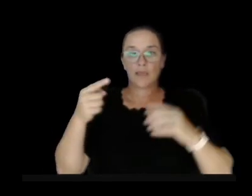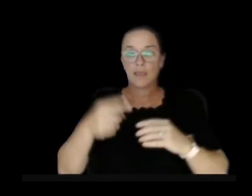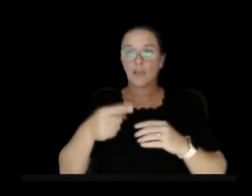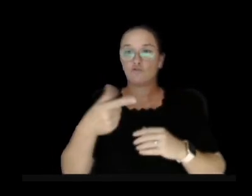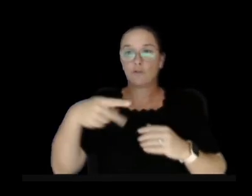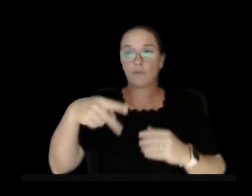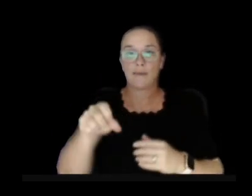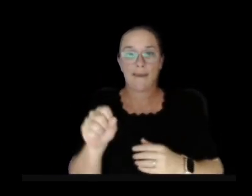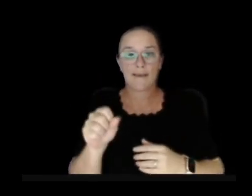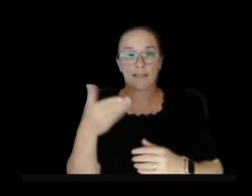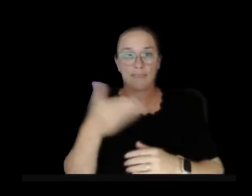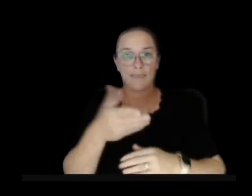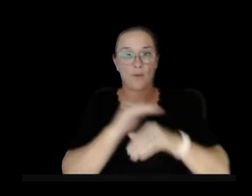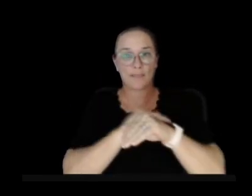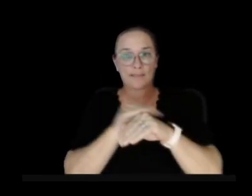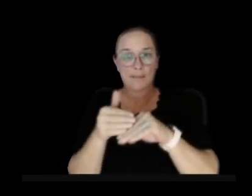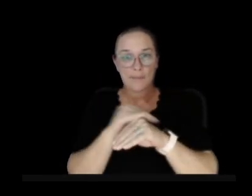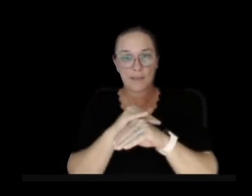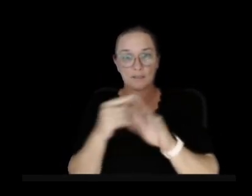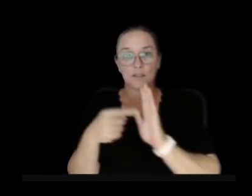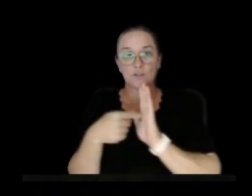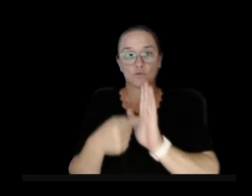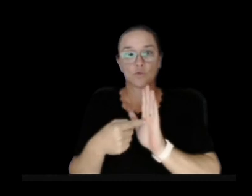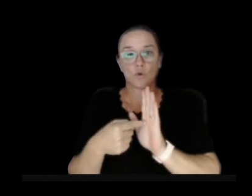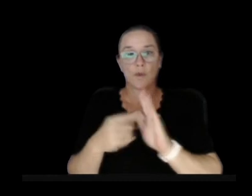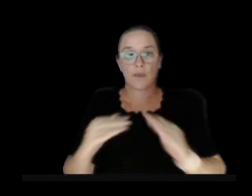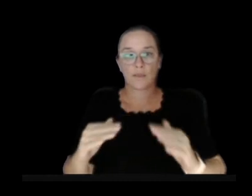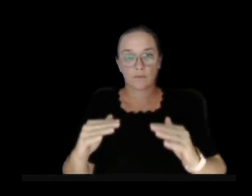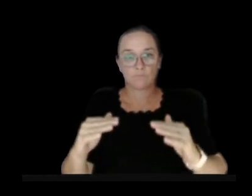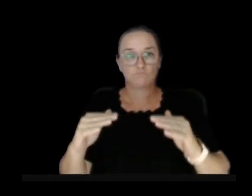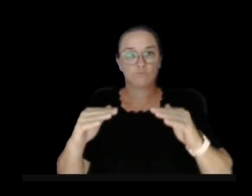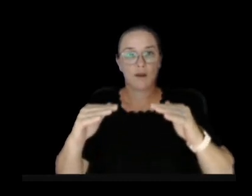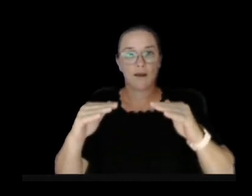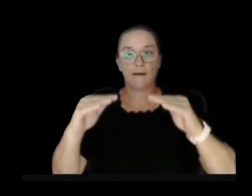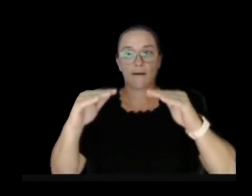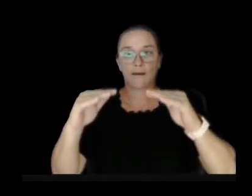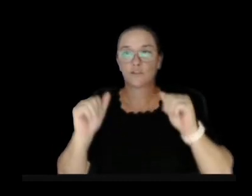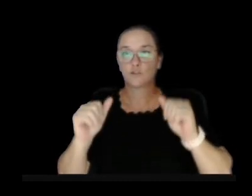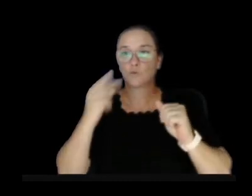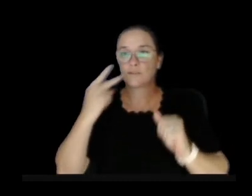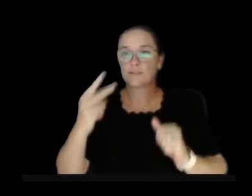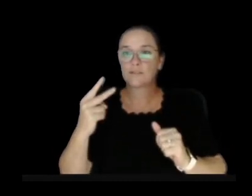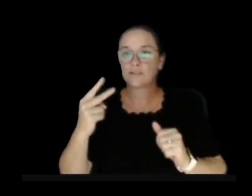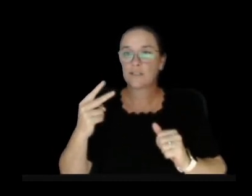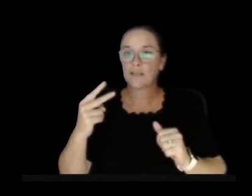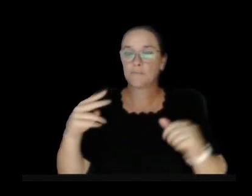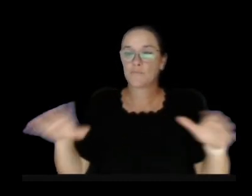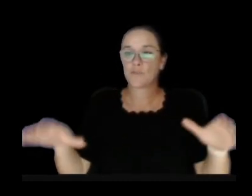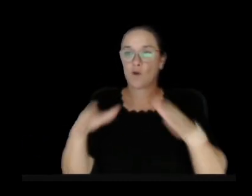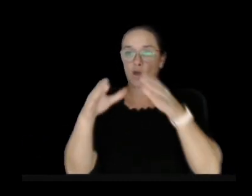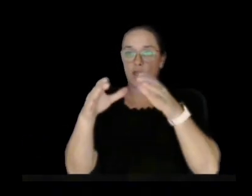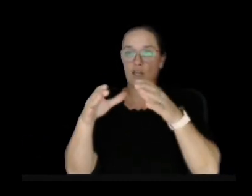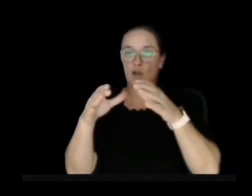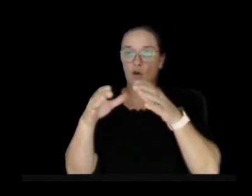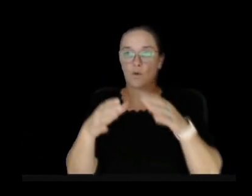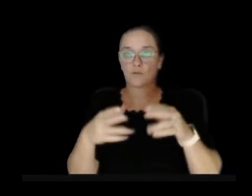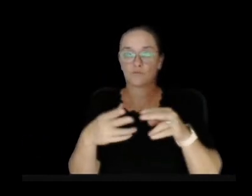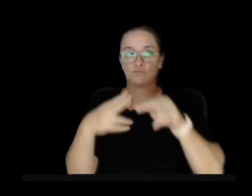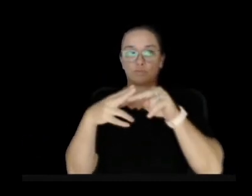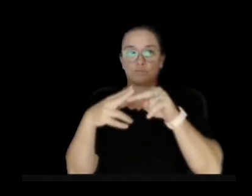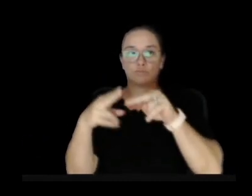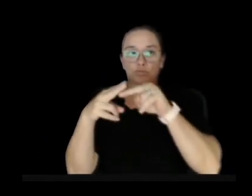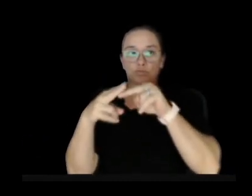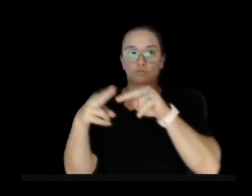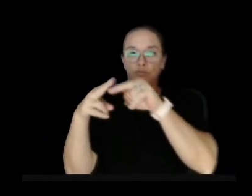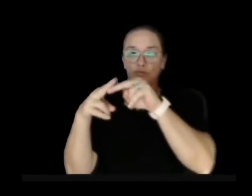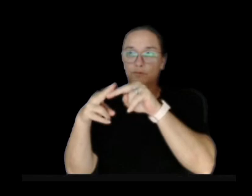showing elevation rise and you can see that the volcano is very steadily just inching its way upwards over time